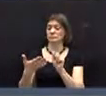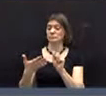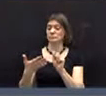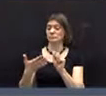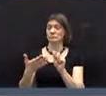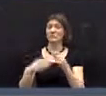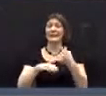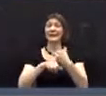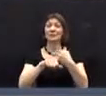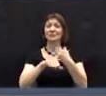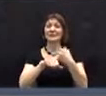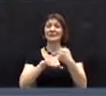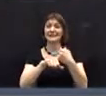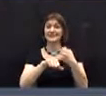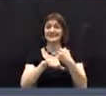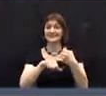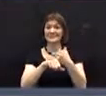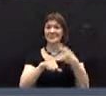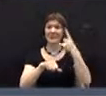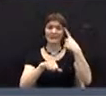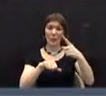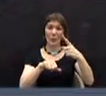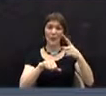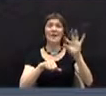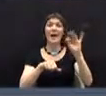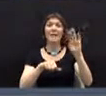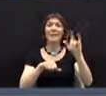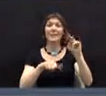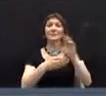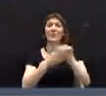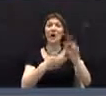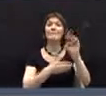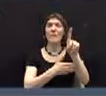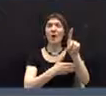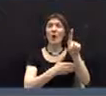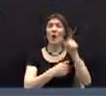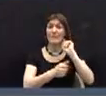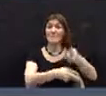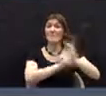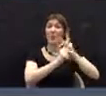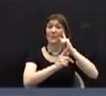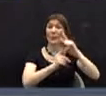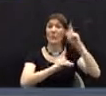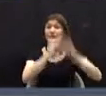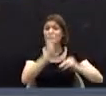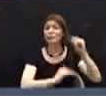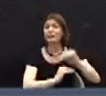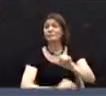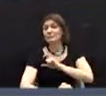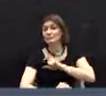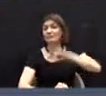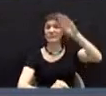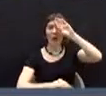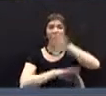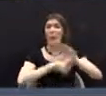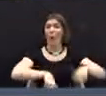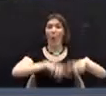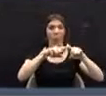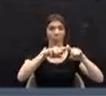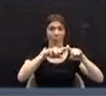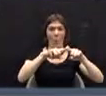the interest payment for the next $9 million that we had planned on borrowing for the police fire facilities,